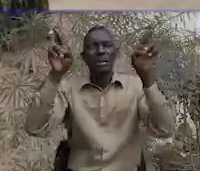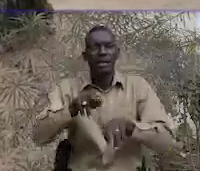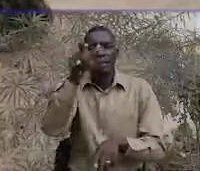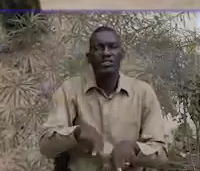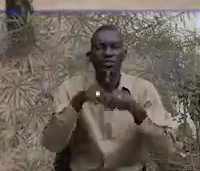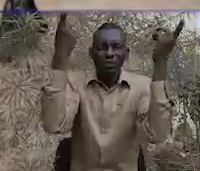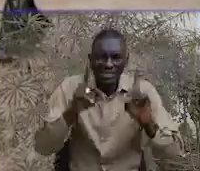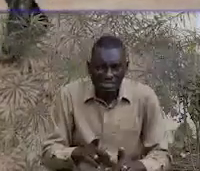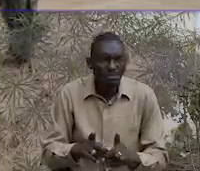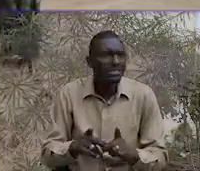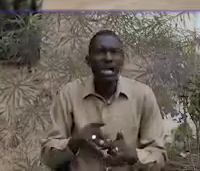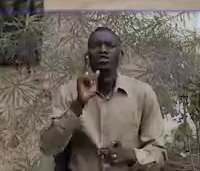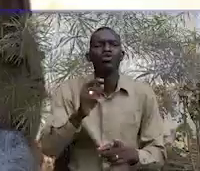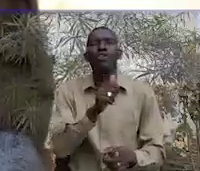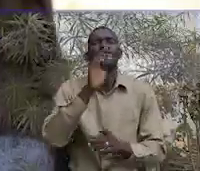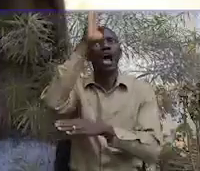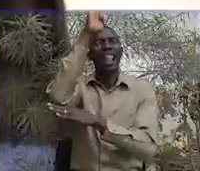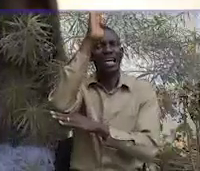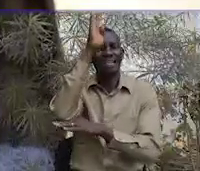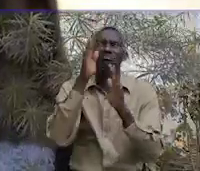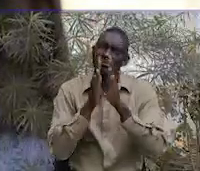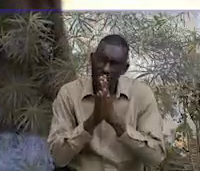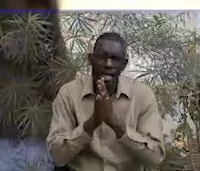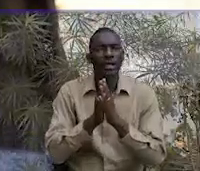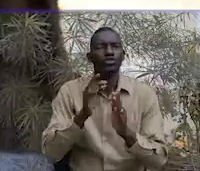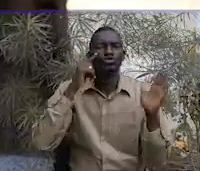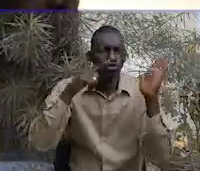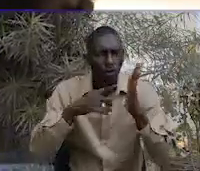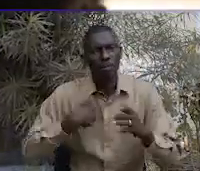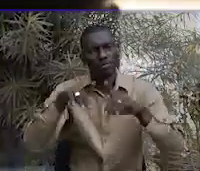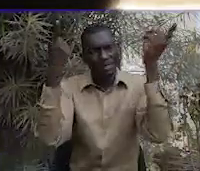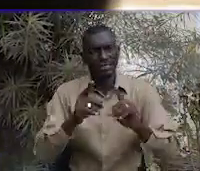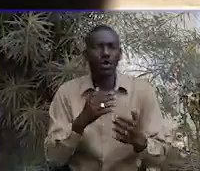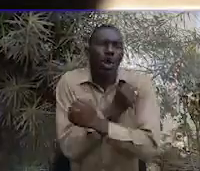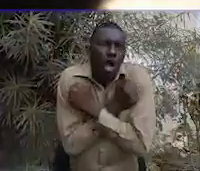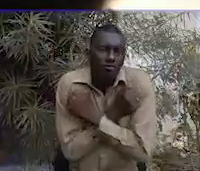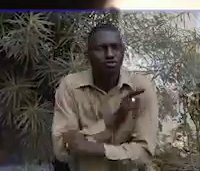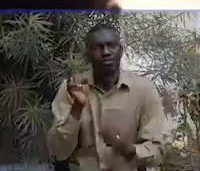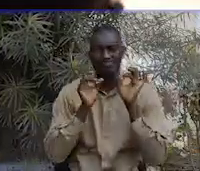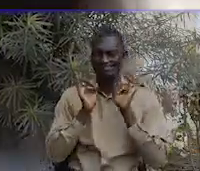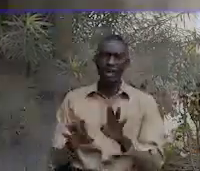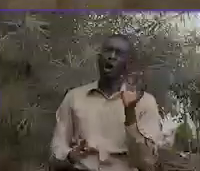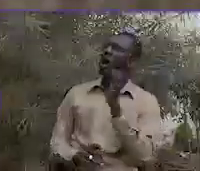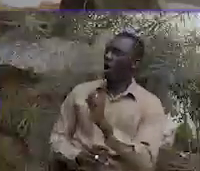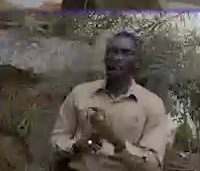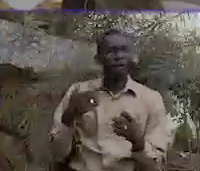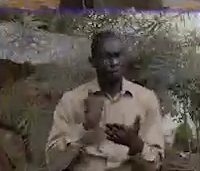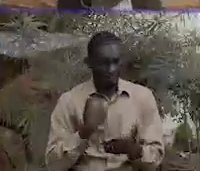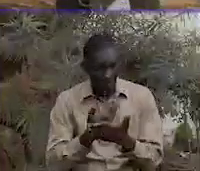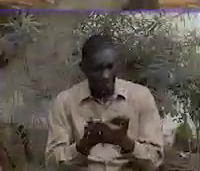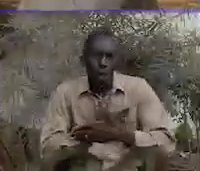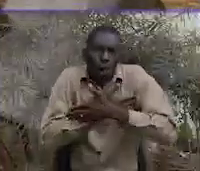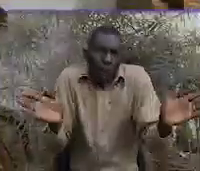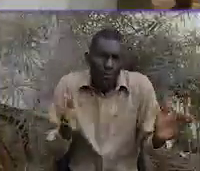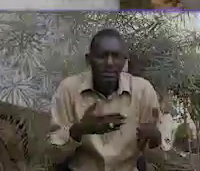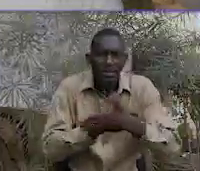but represents persons with disabilities fair. So for Allah's sake, show them love, and not hate. Let them in,